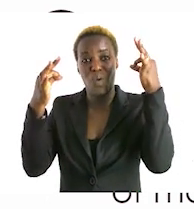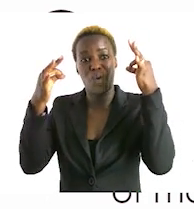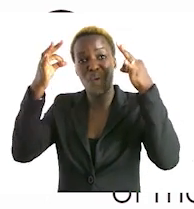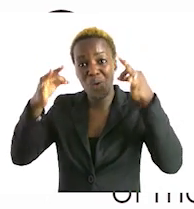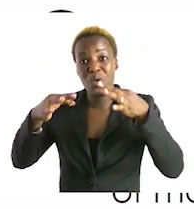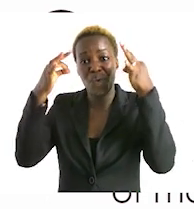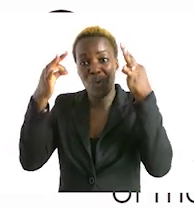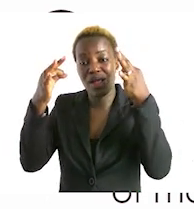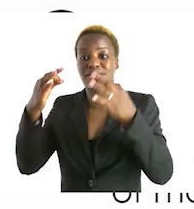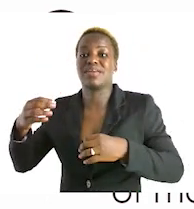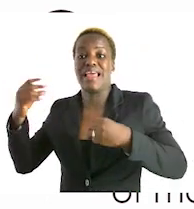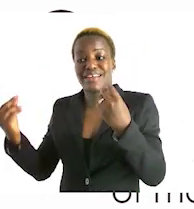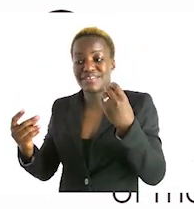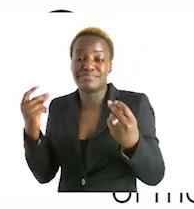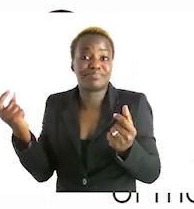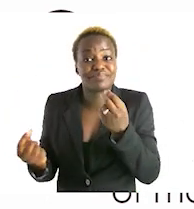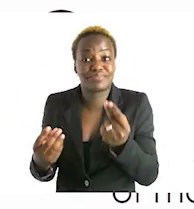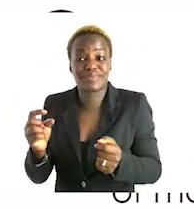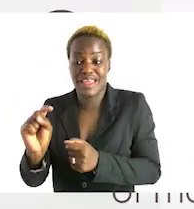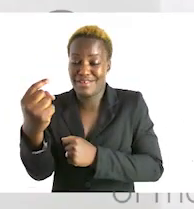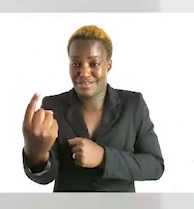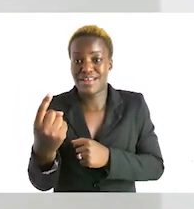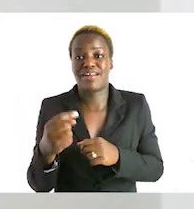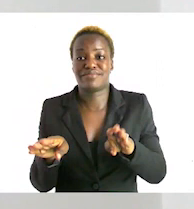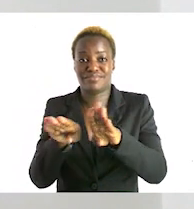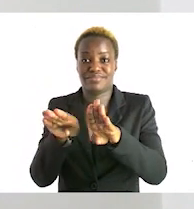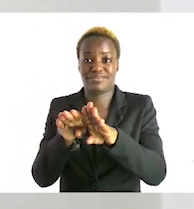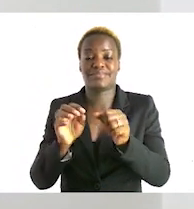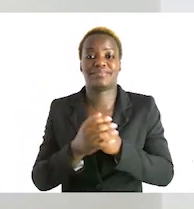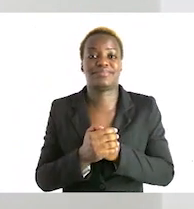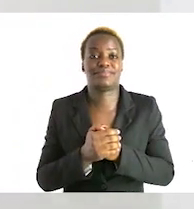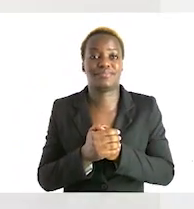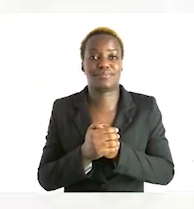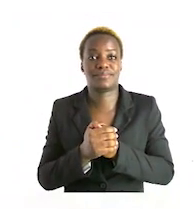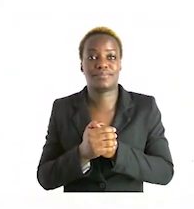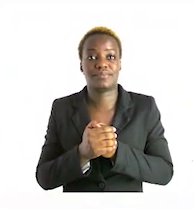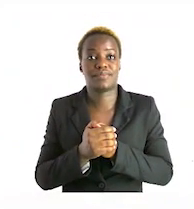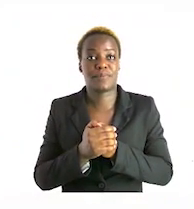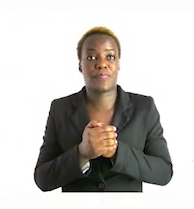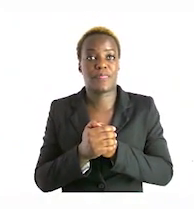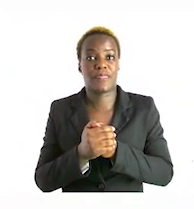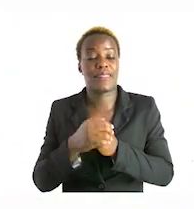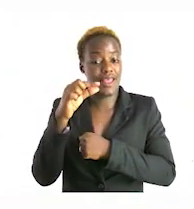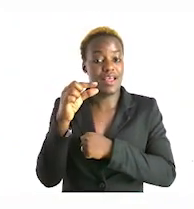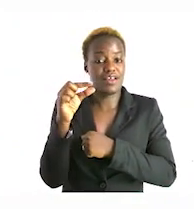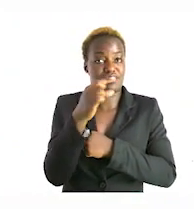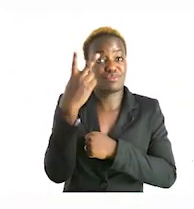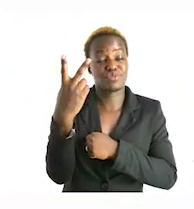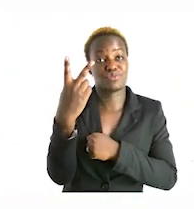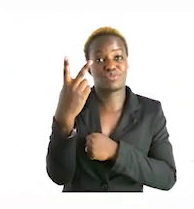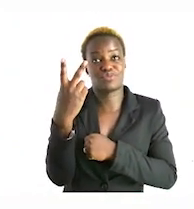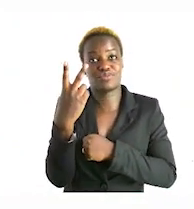to complete those ones as well let's quickly look at the grade 2 level uh questions